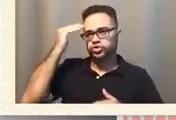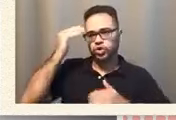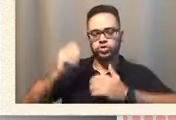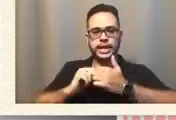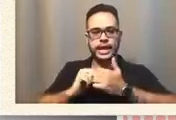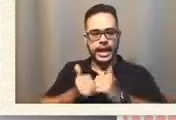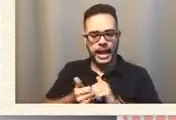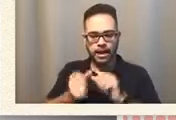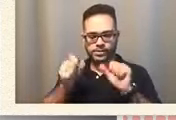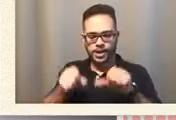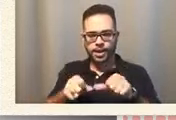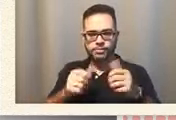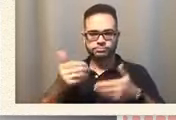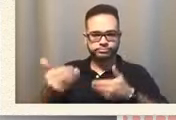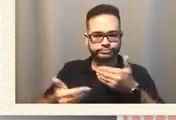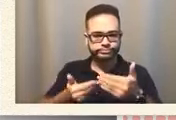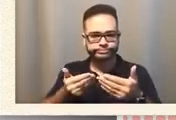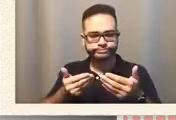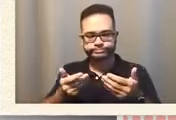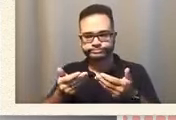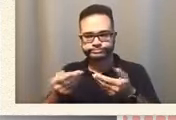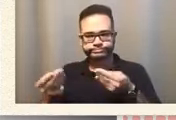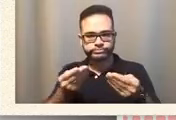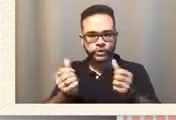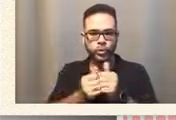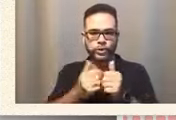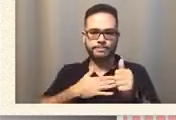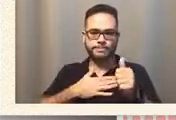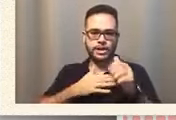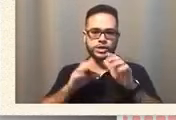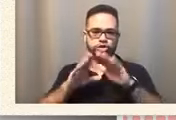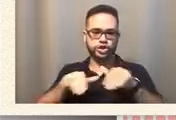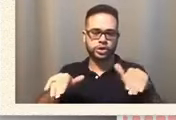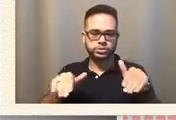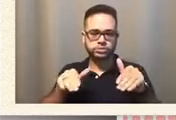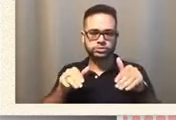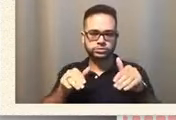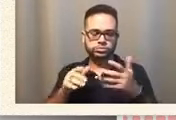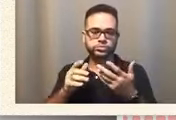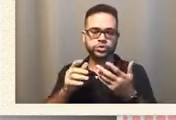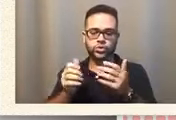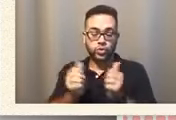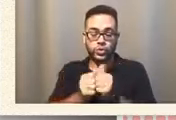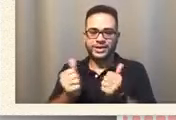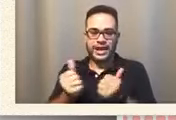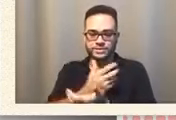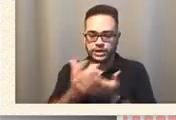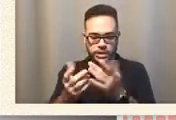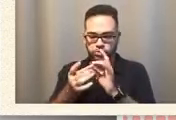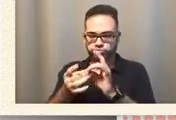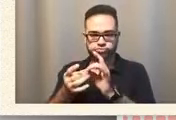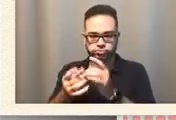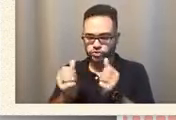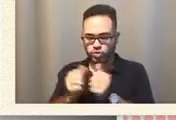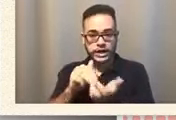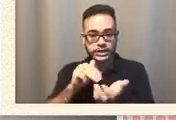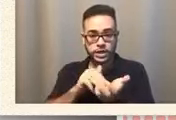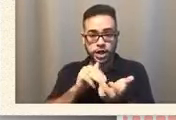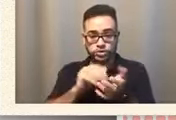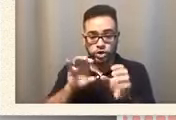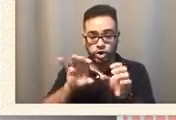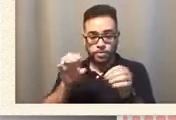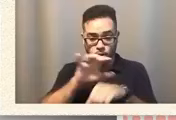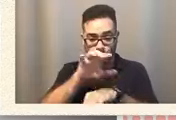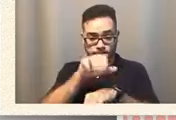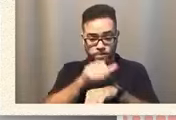with my child. On top of what he deals with, with the pediatrician visit, he also deals with any